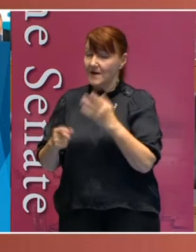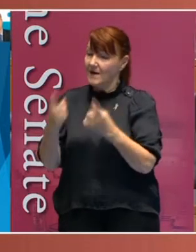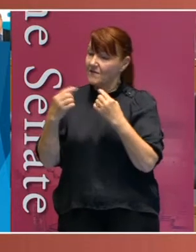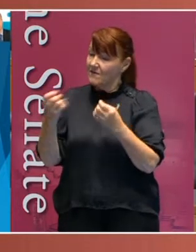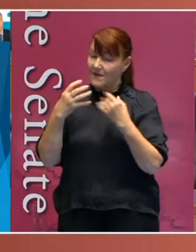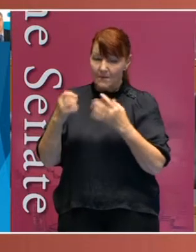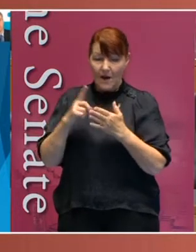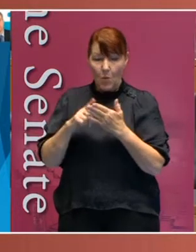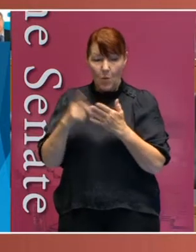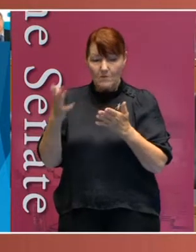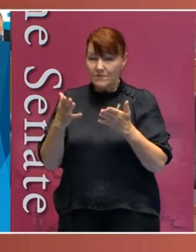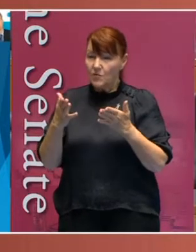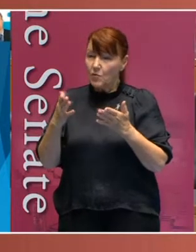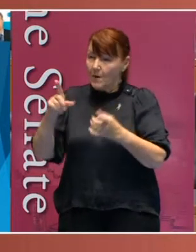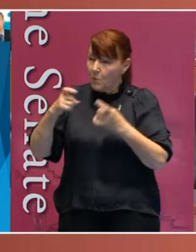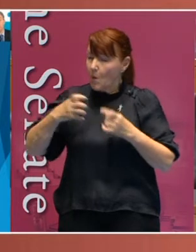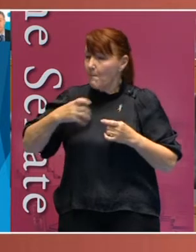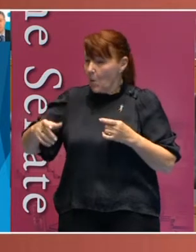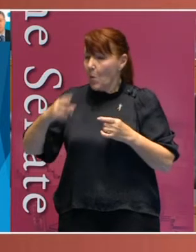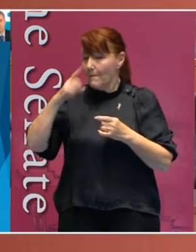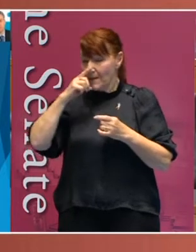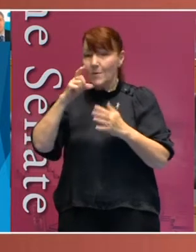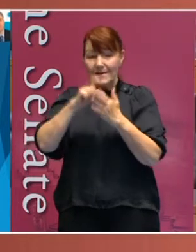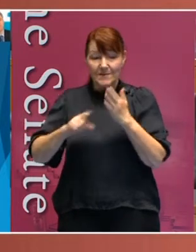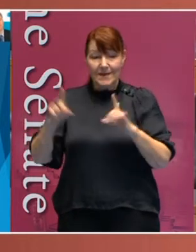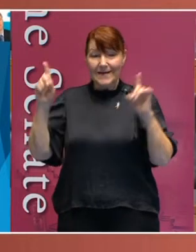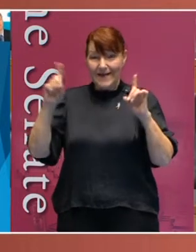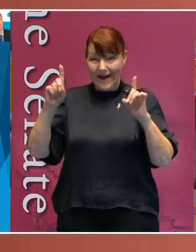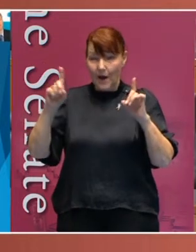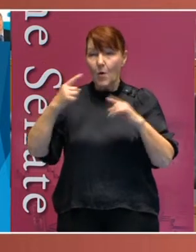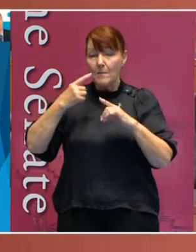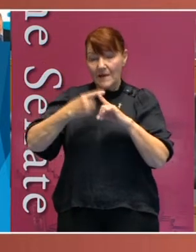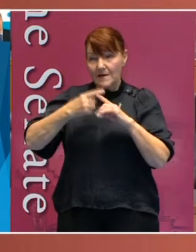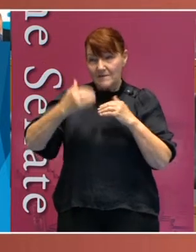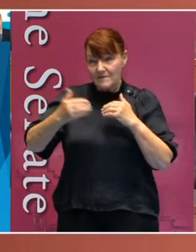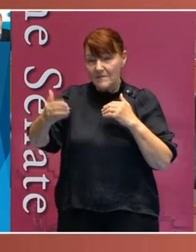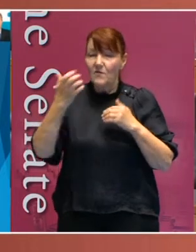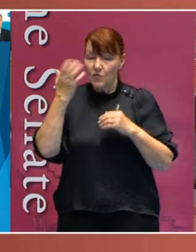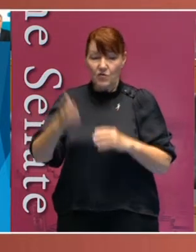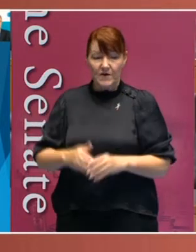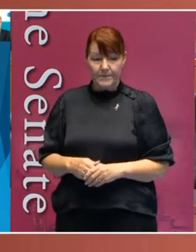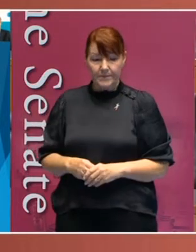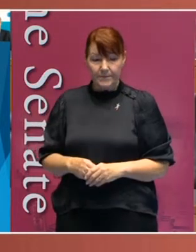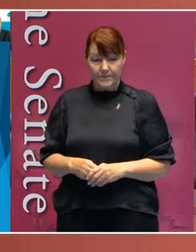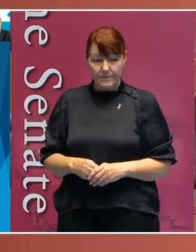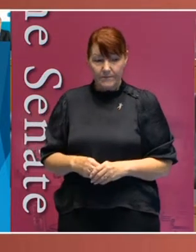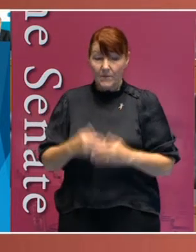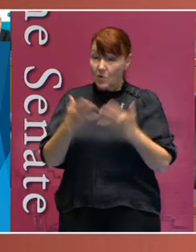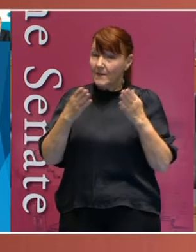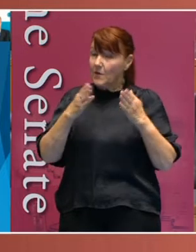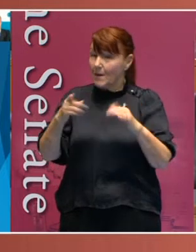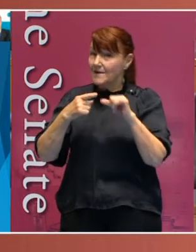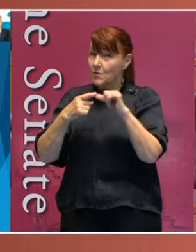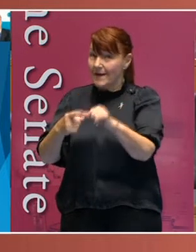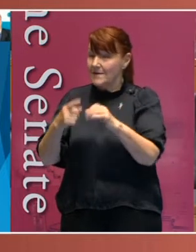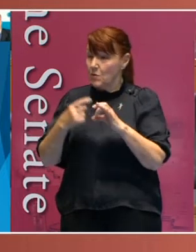it will take to employ more people with disability now and in the future. There are many ways to answer this question,